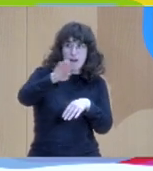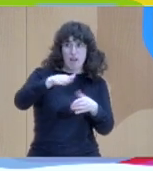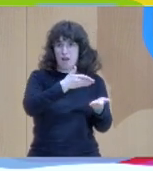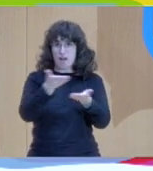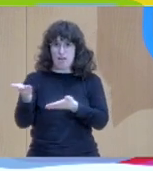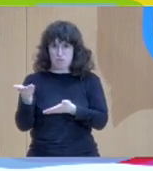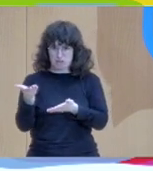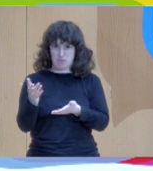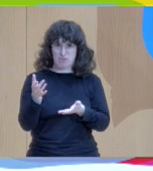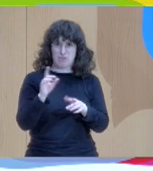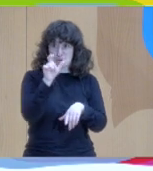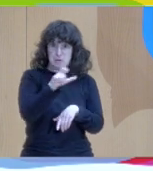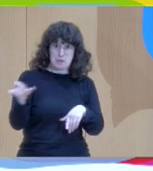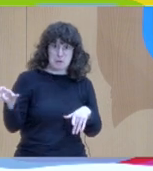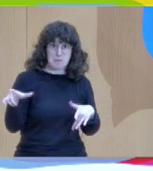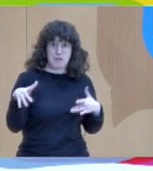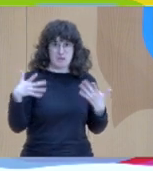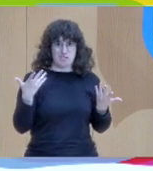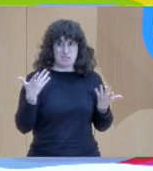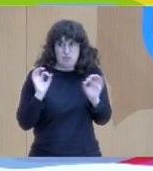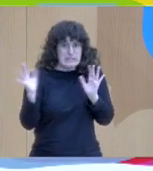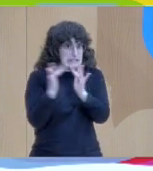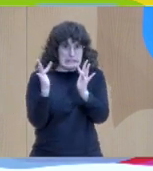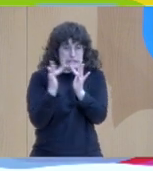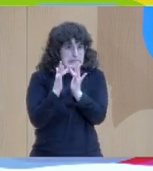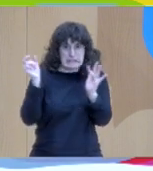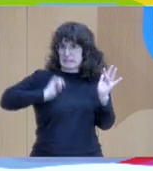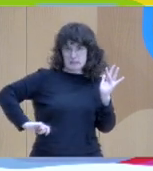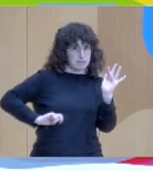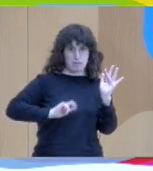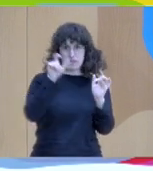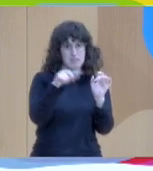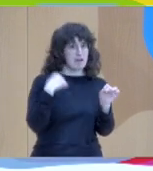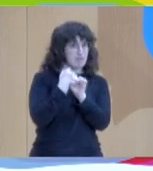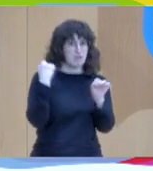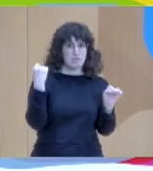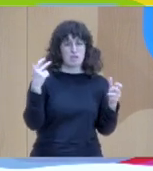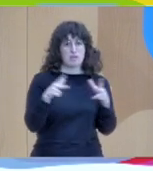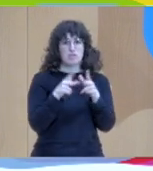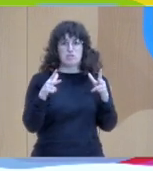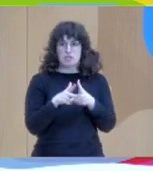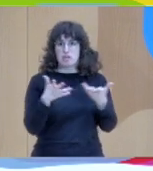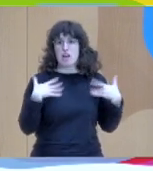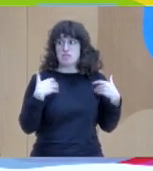the family. The whole family. But others knew their client and that's all.